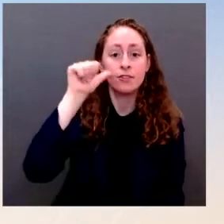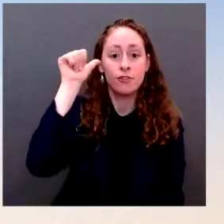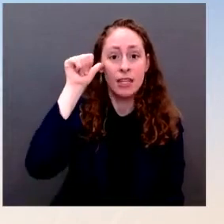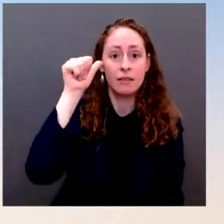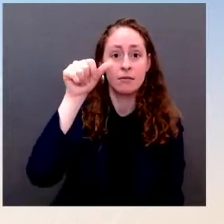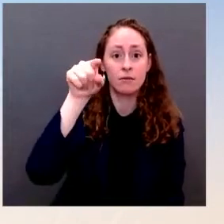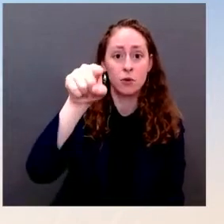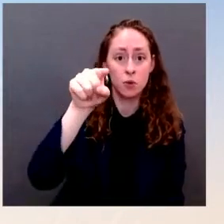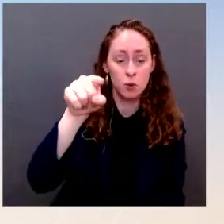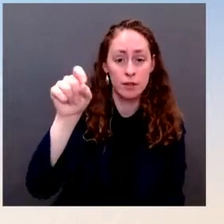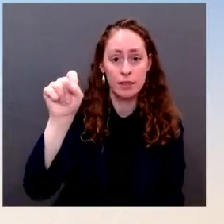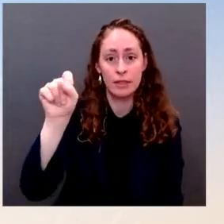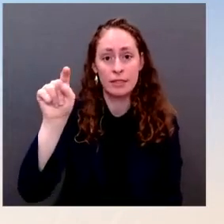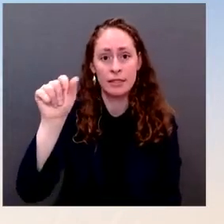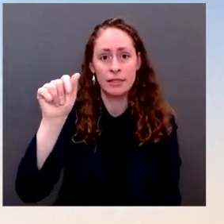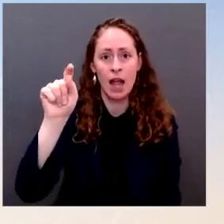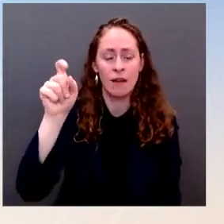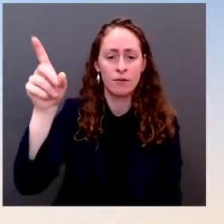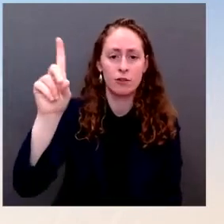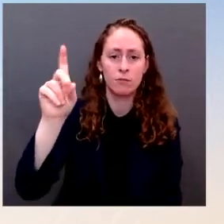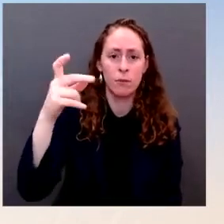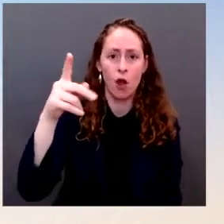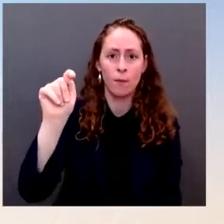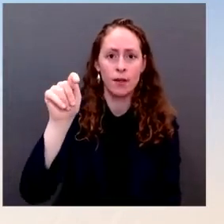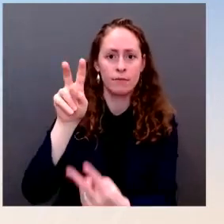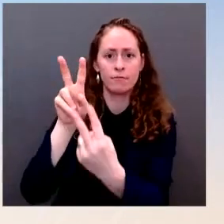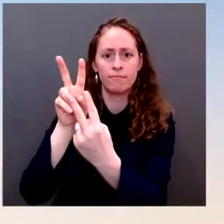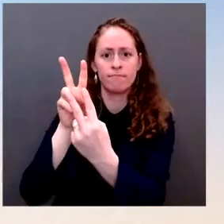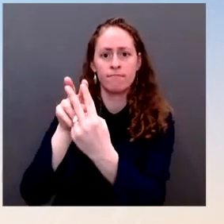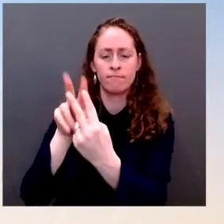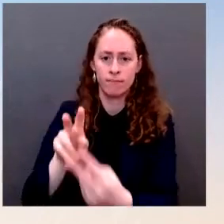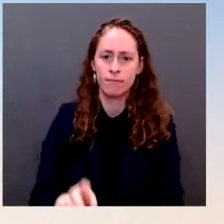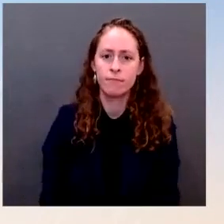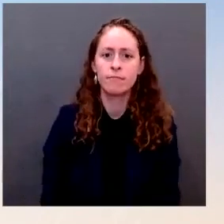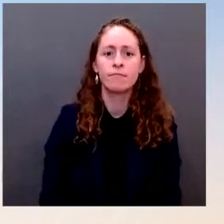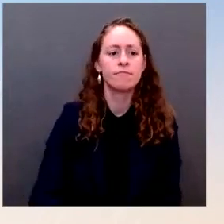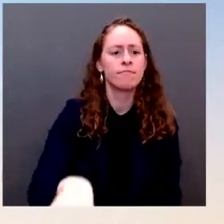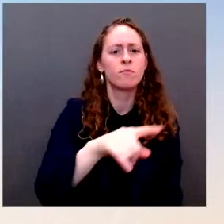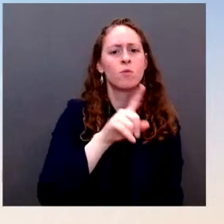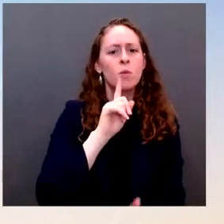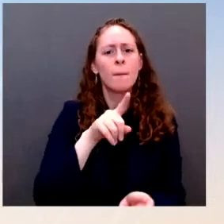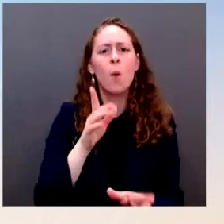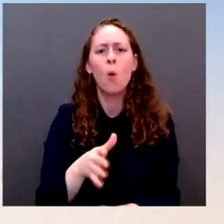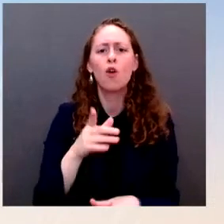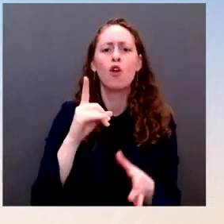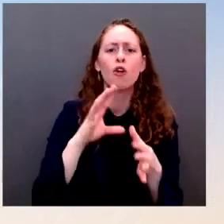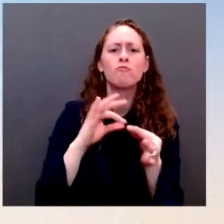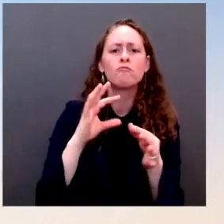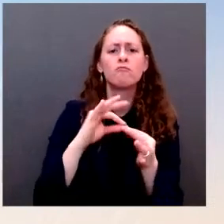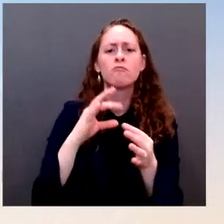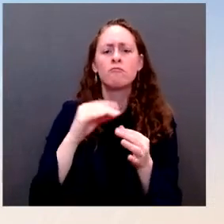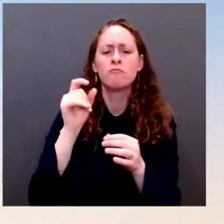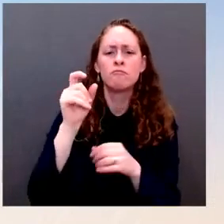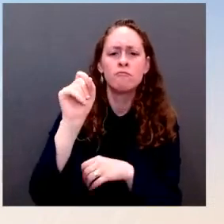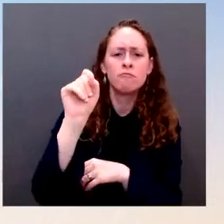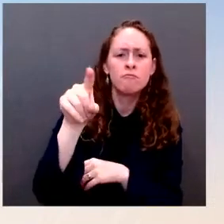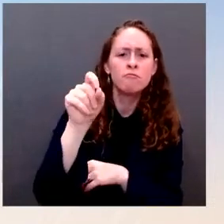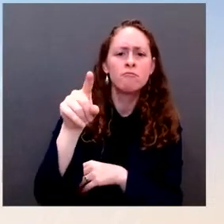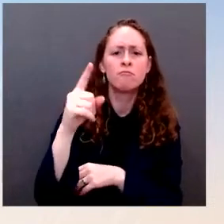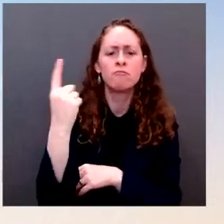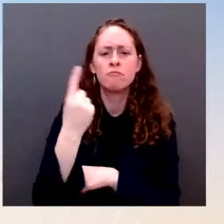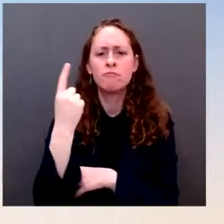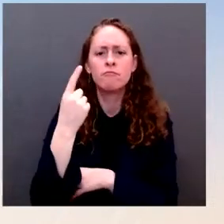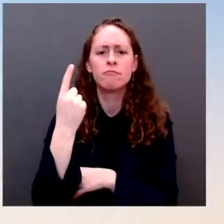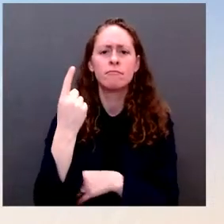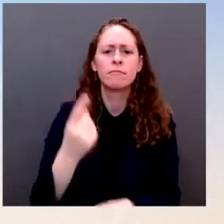for evidence of your statements with respect to the Syria strike and the Russian pulse flag operation. Do you really